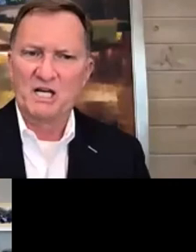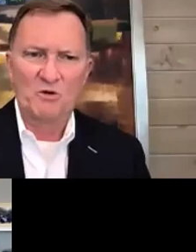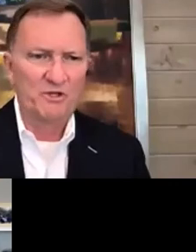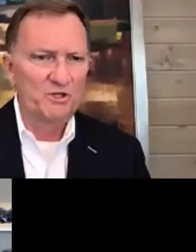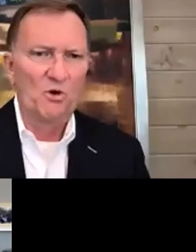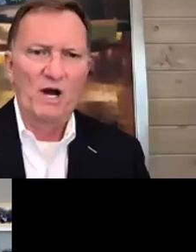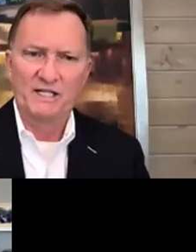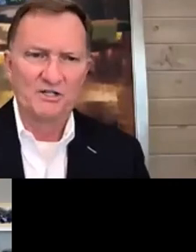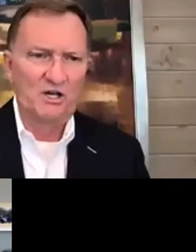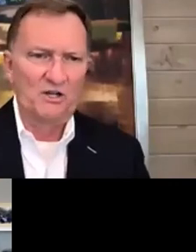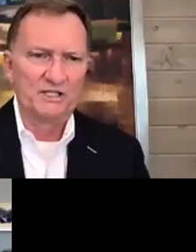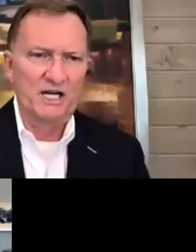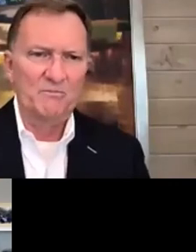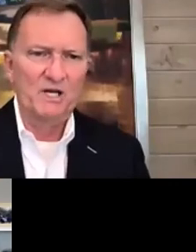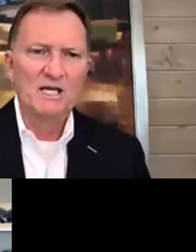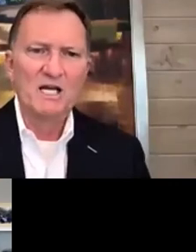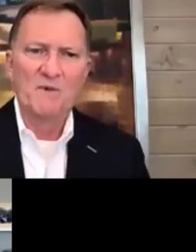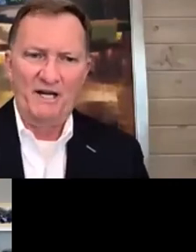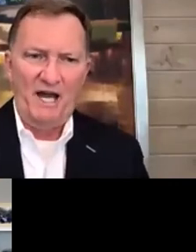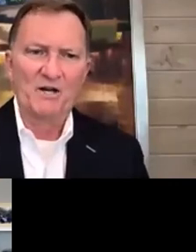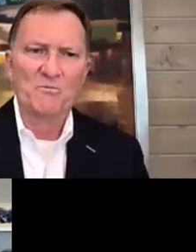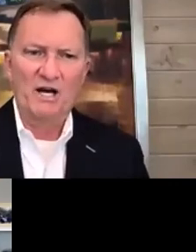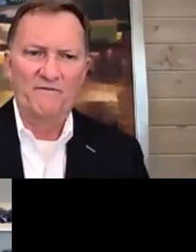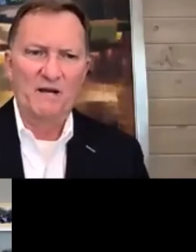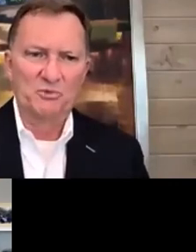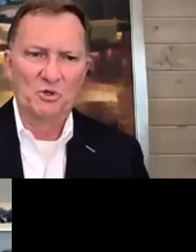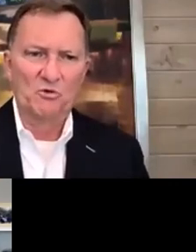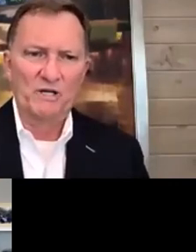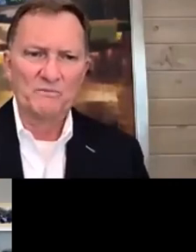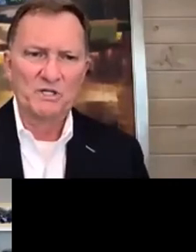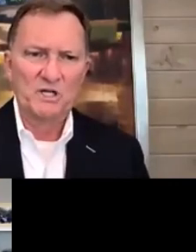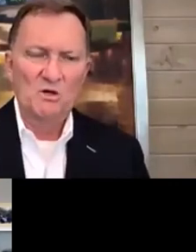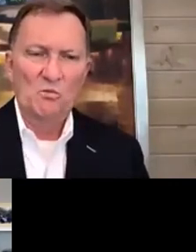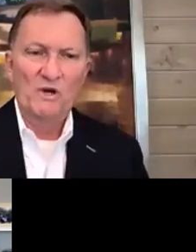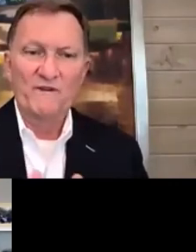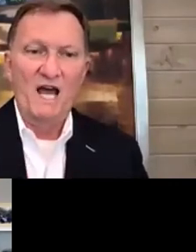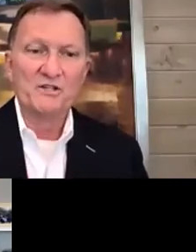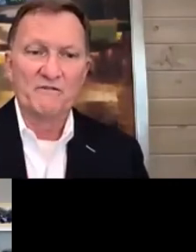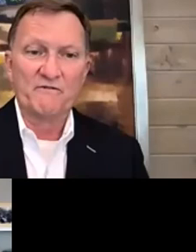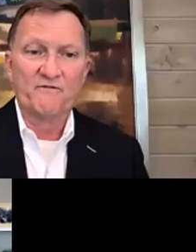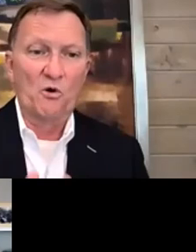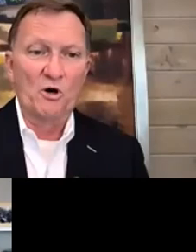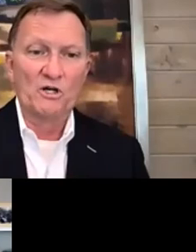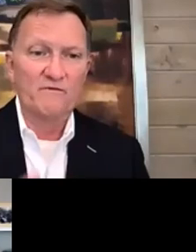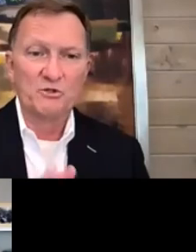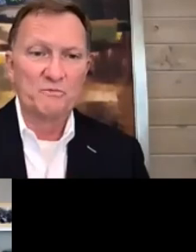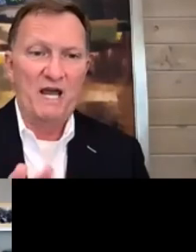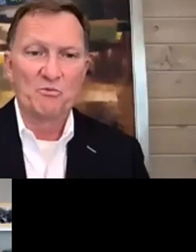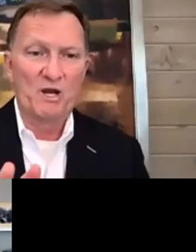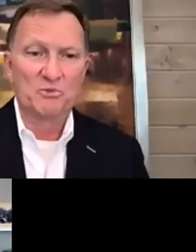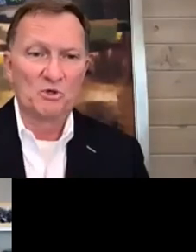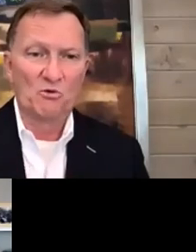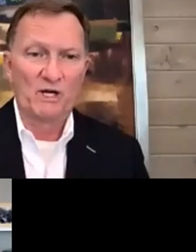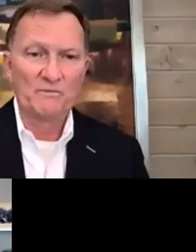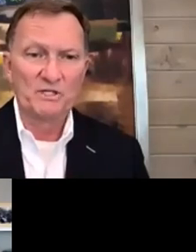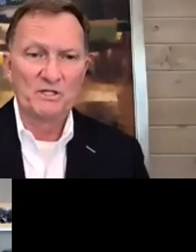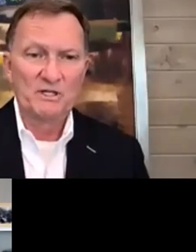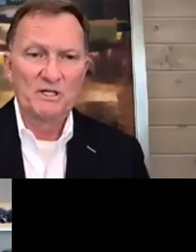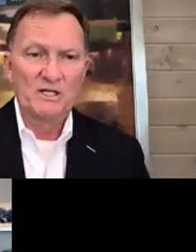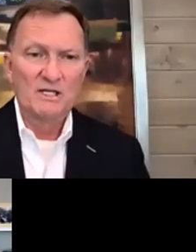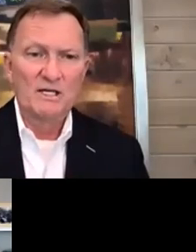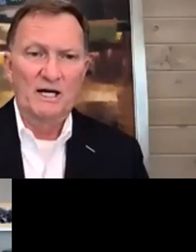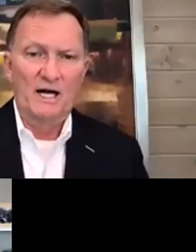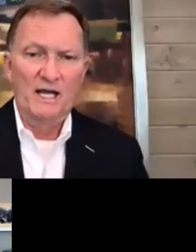teams that come up with new ideas all the time about how to modify programs. We've now done four of those Pathway programs.